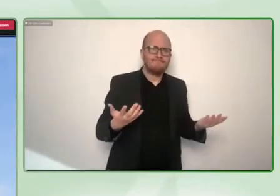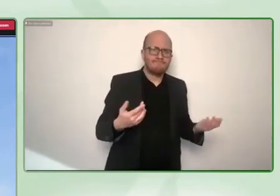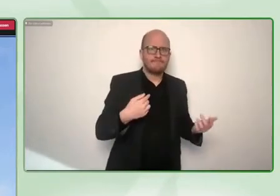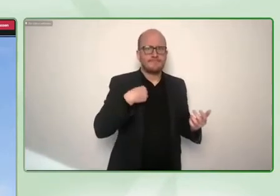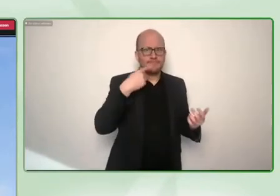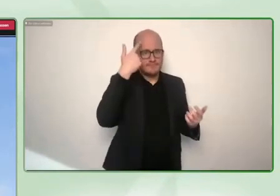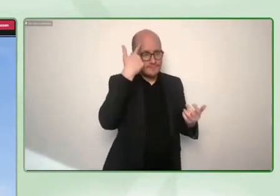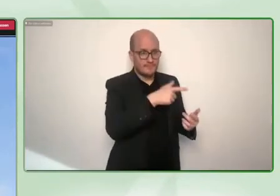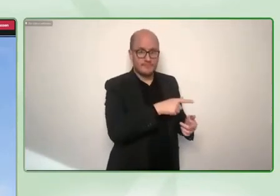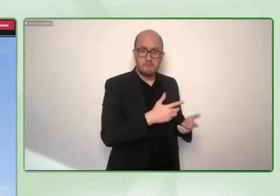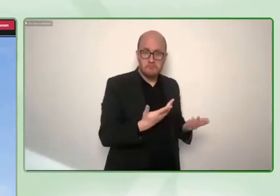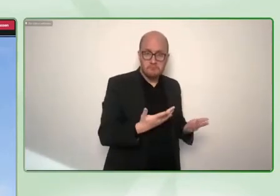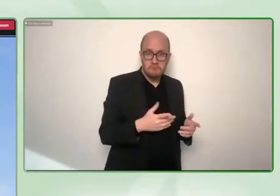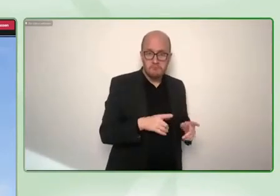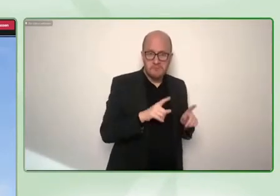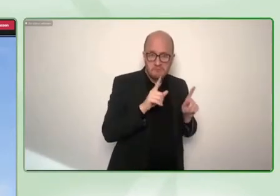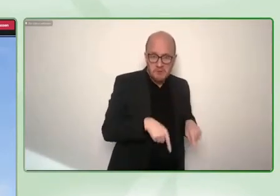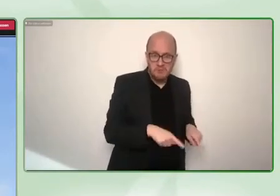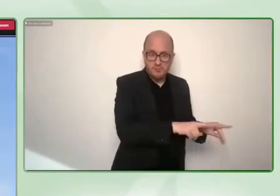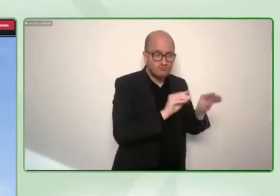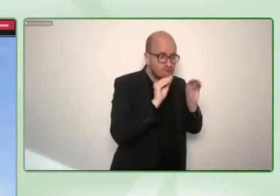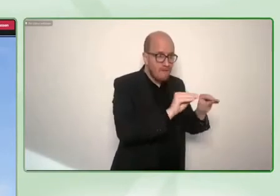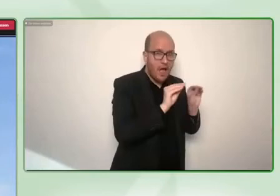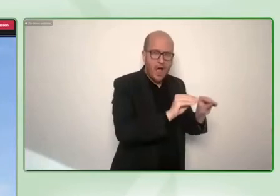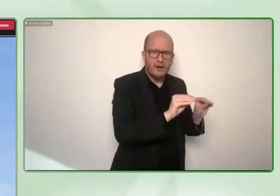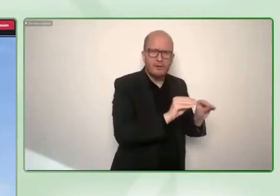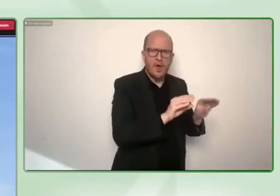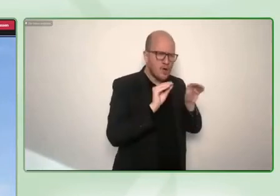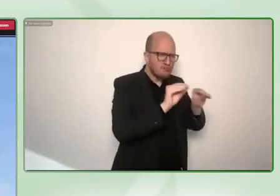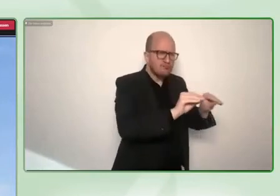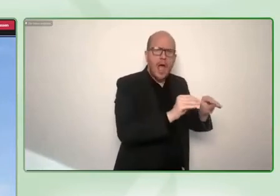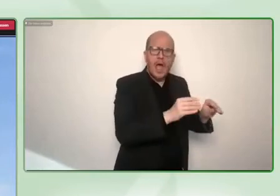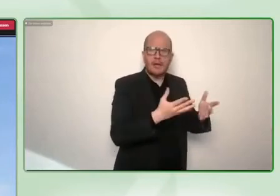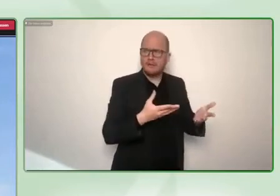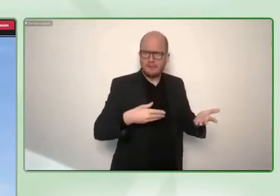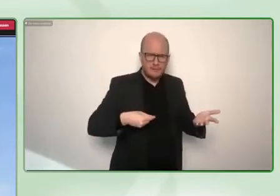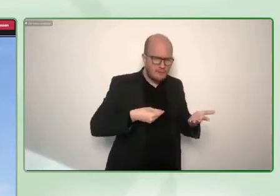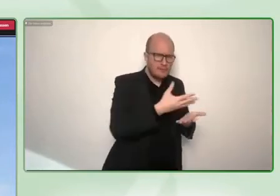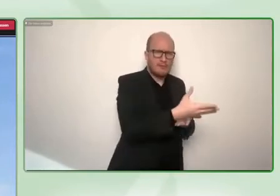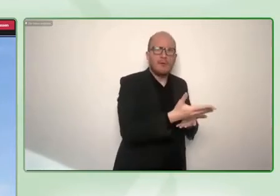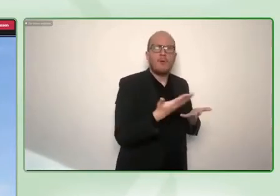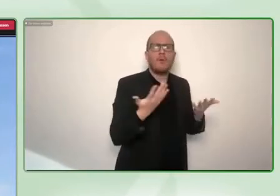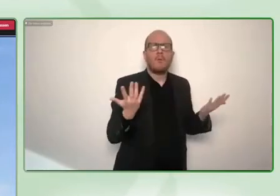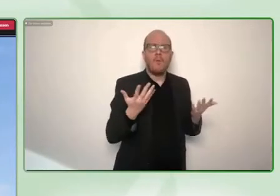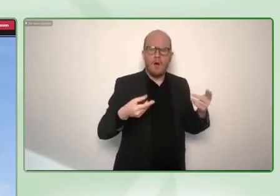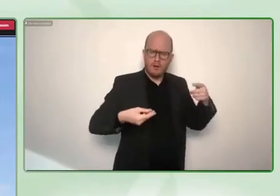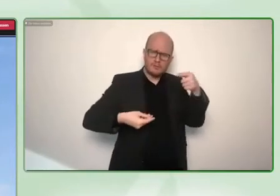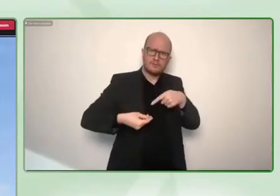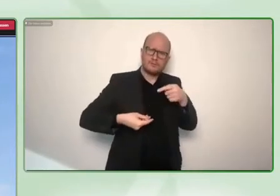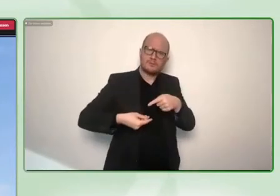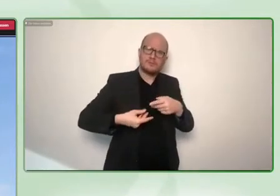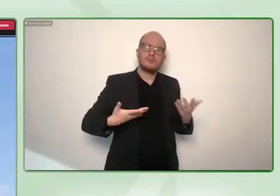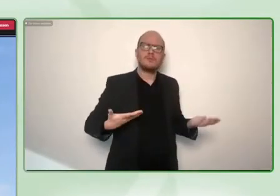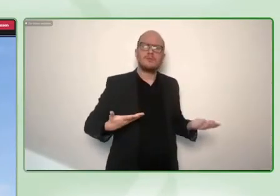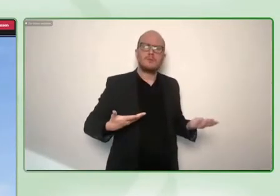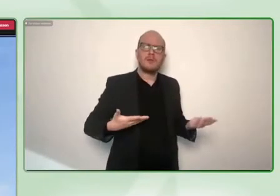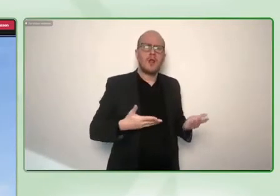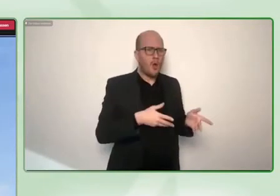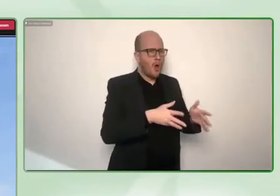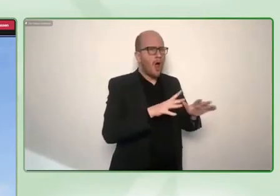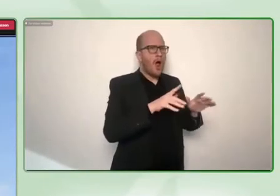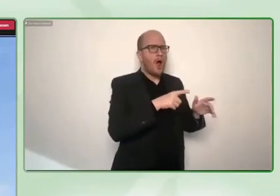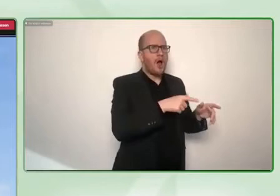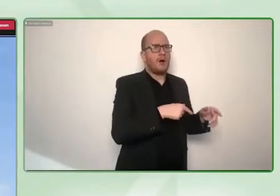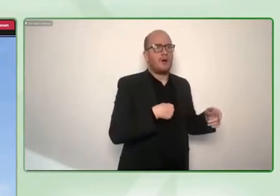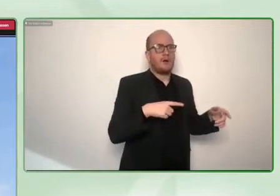So we looked at eight specific cases, case studies of organizations that scale as well as several hundred organizations